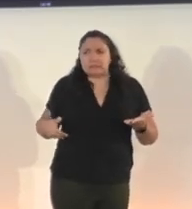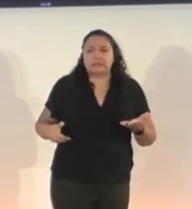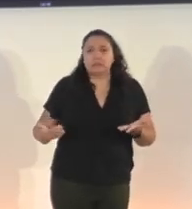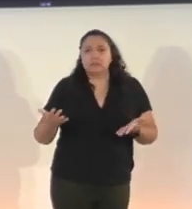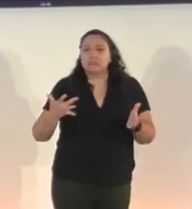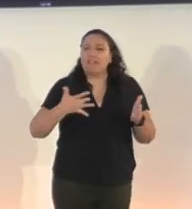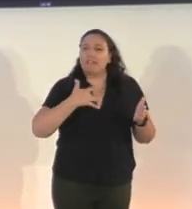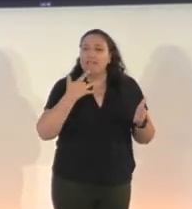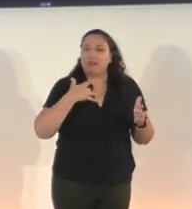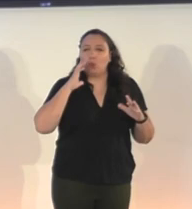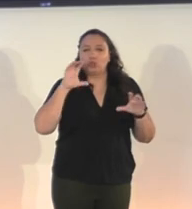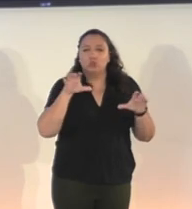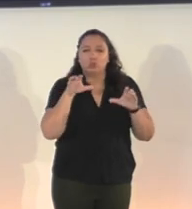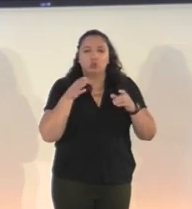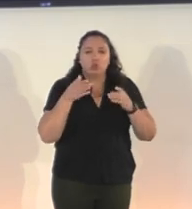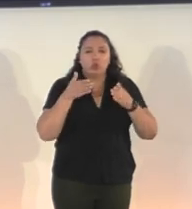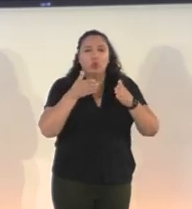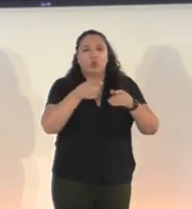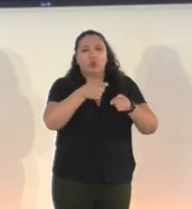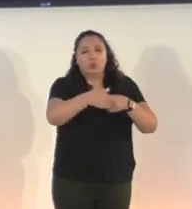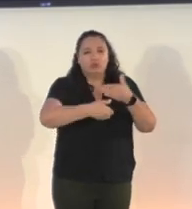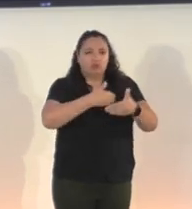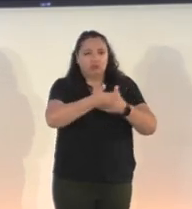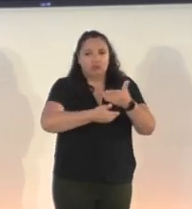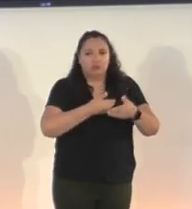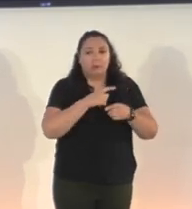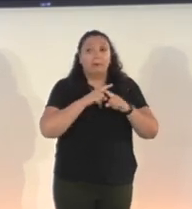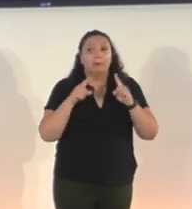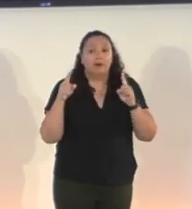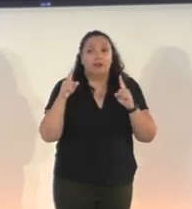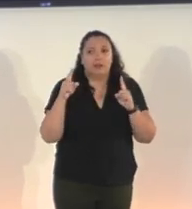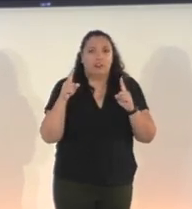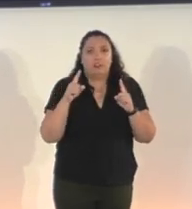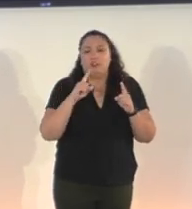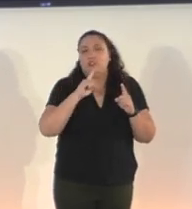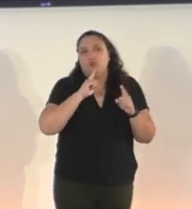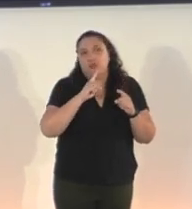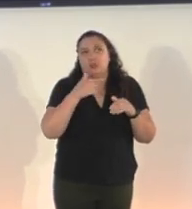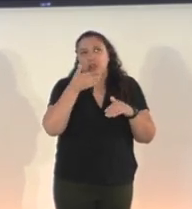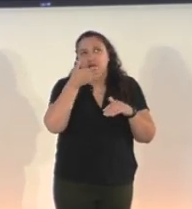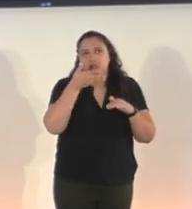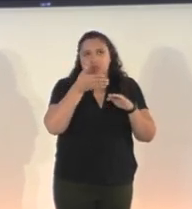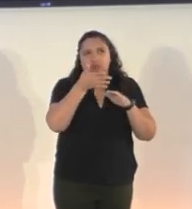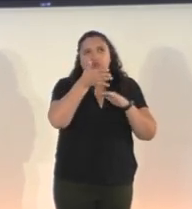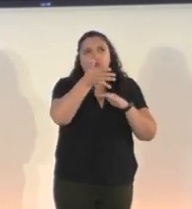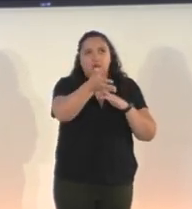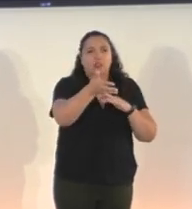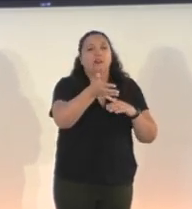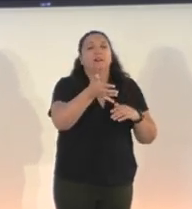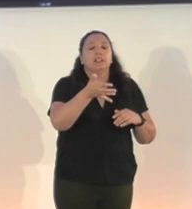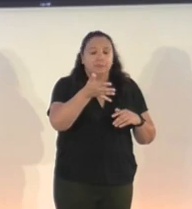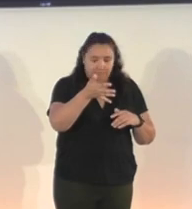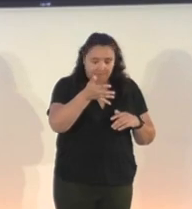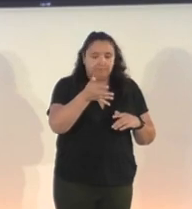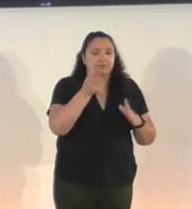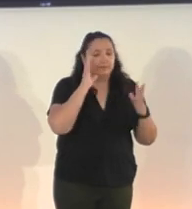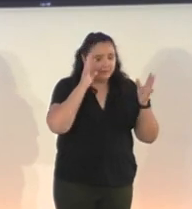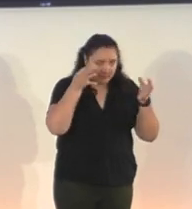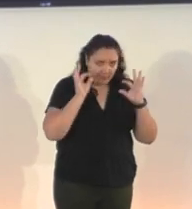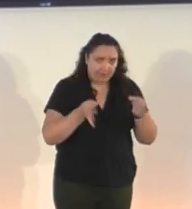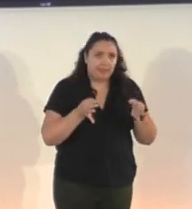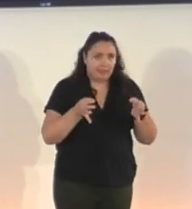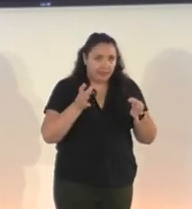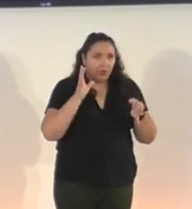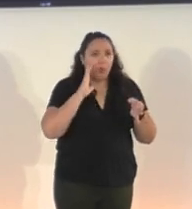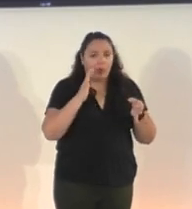throughout the process. Um, but it wasn't until after that we really solidified that, yes, this is an experiment that we're going to